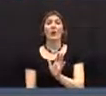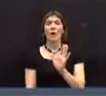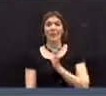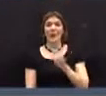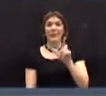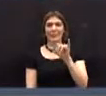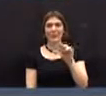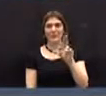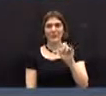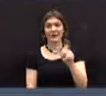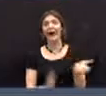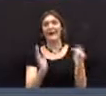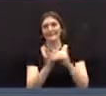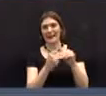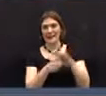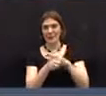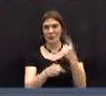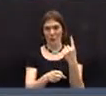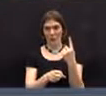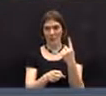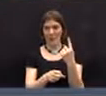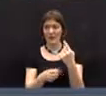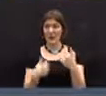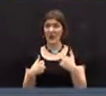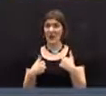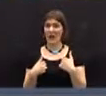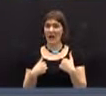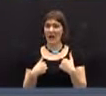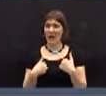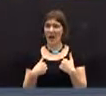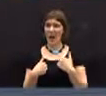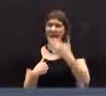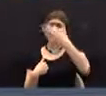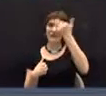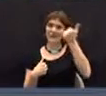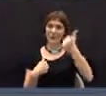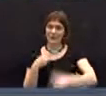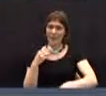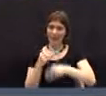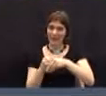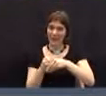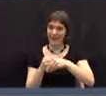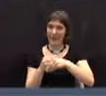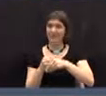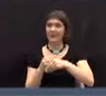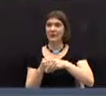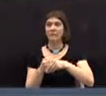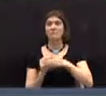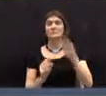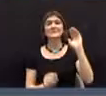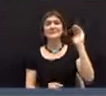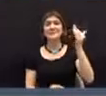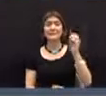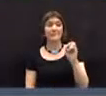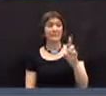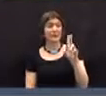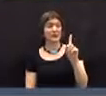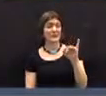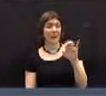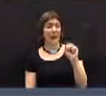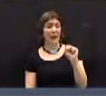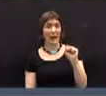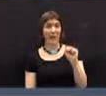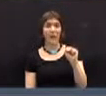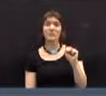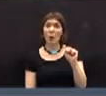Lynn Russell again from District 1. I forgot to say that it sounds to me that Mr. Dimes did